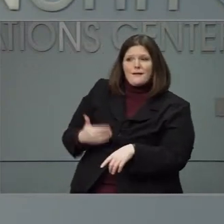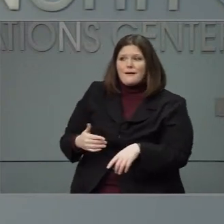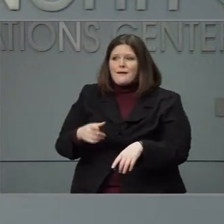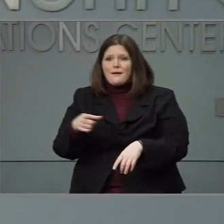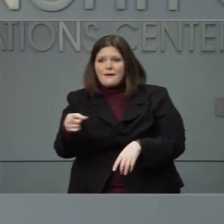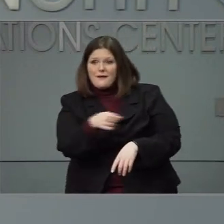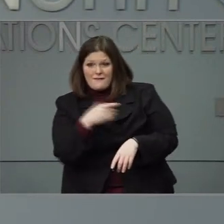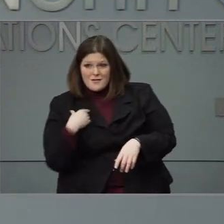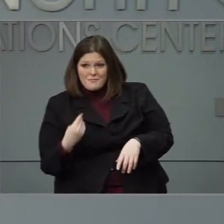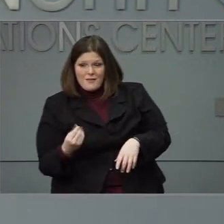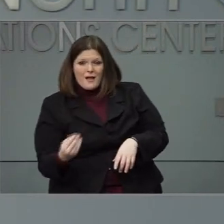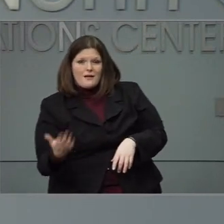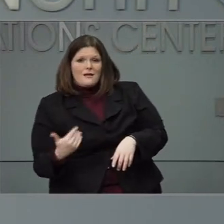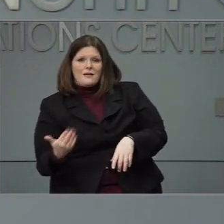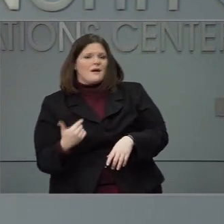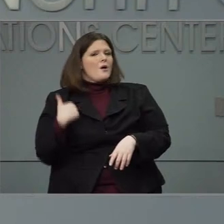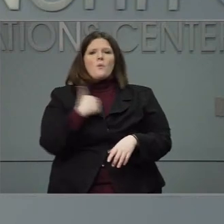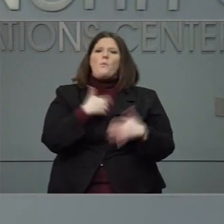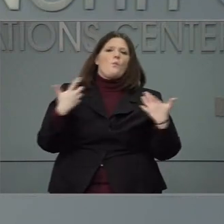question, please.